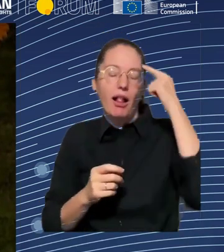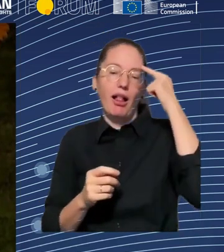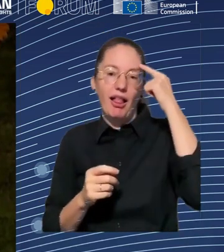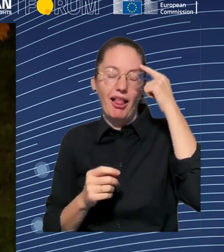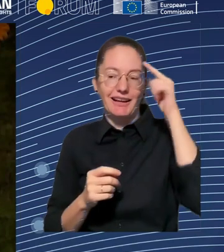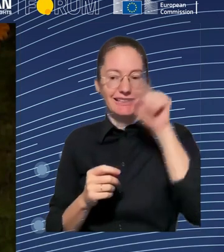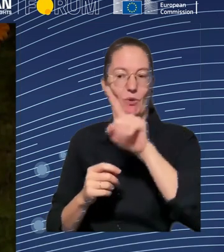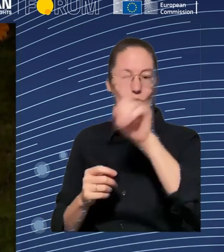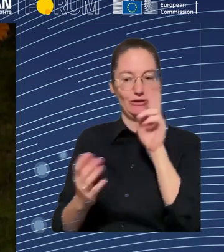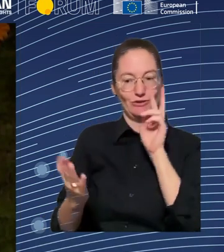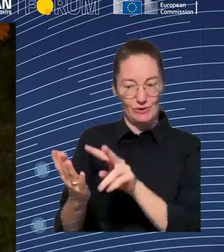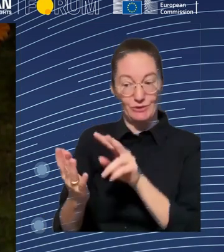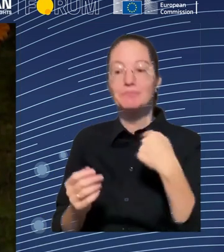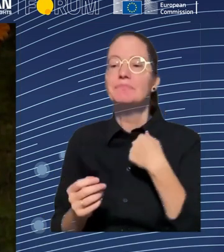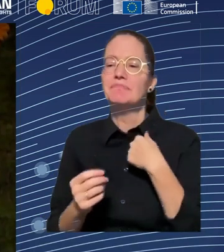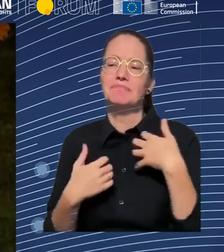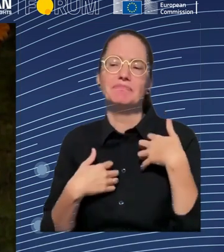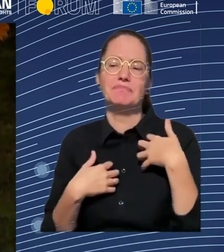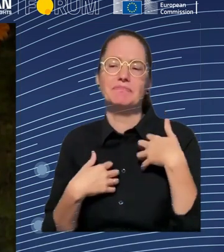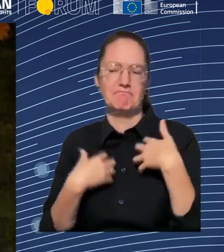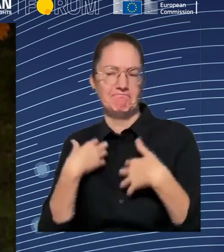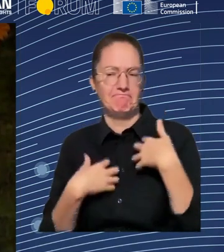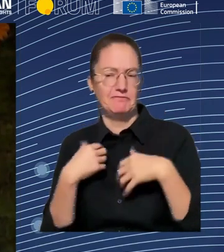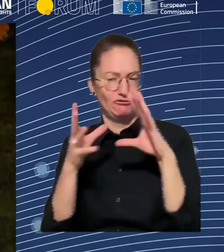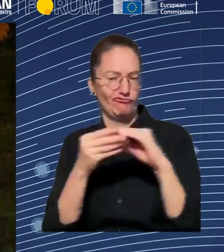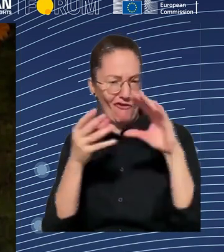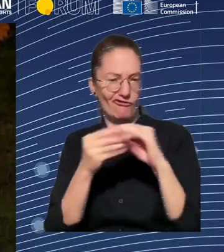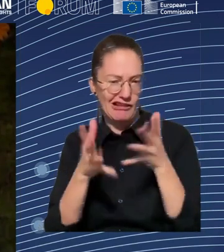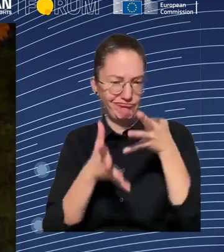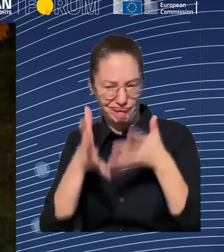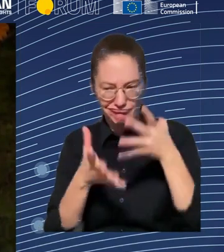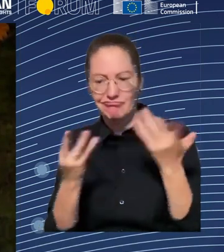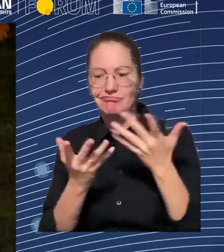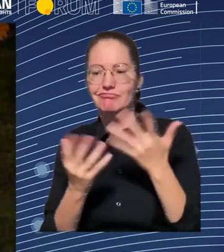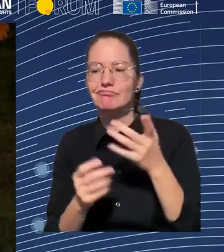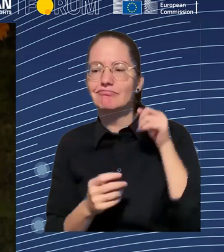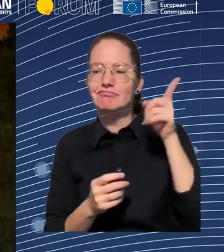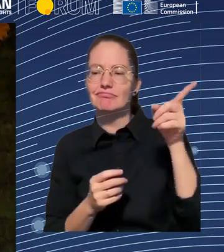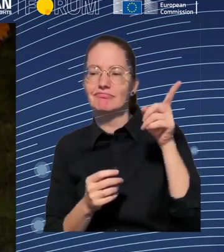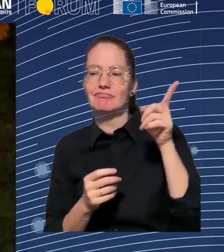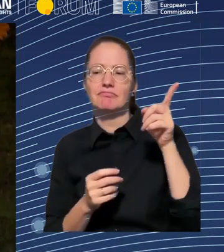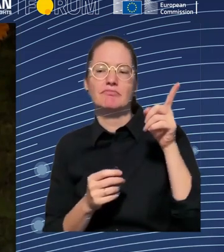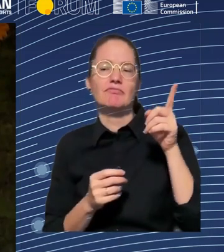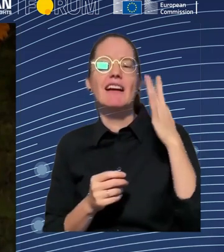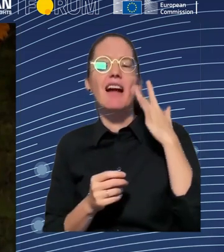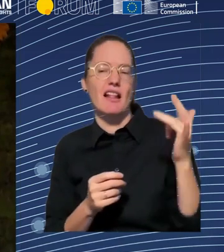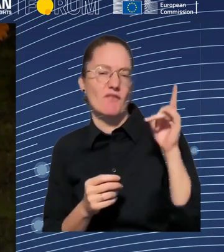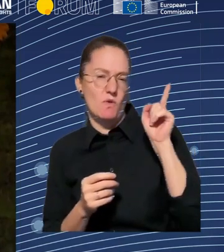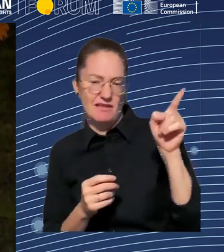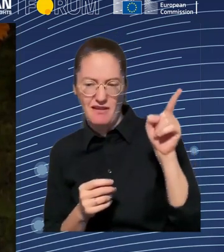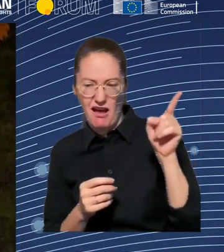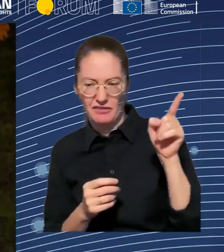then they asked for comments. And what was fascinating reading the comments, primarily all coming from the private sector,